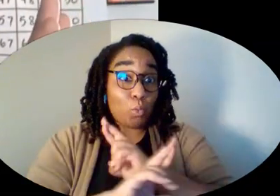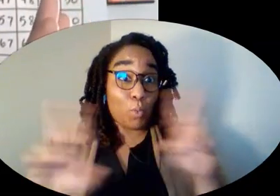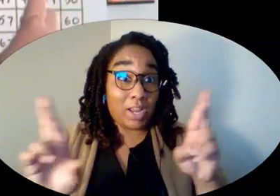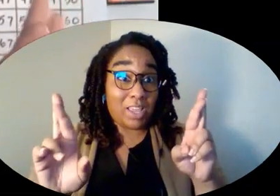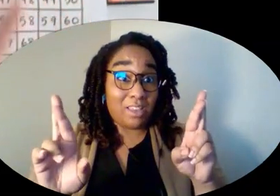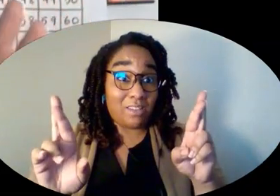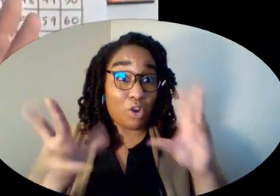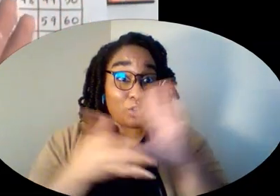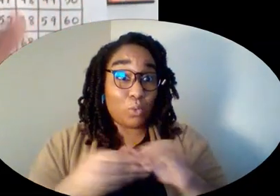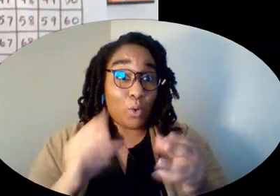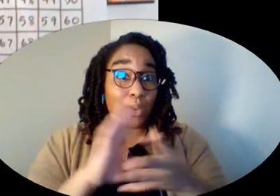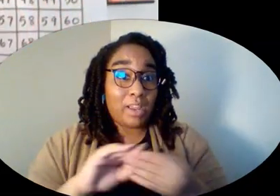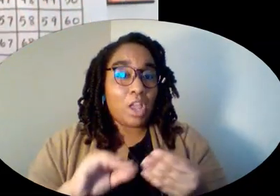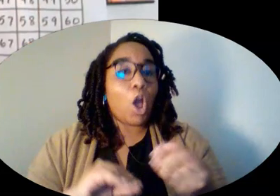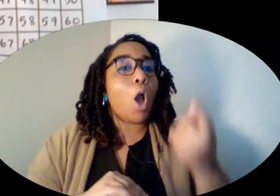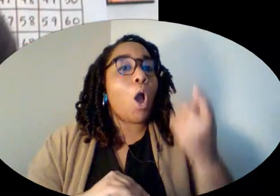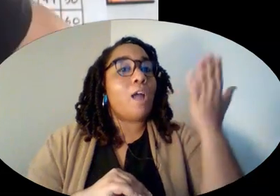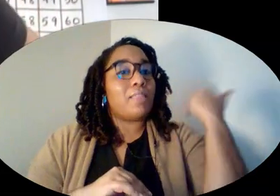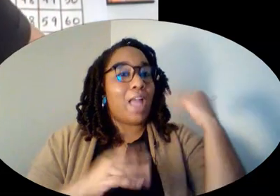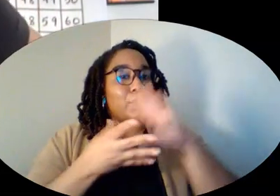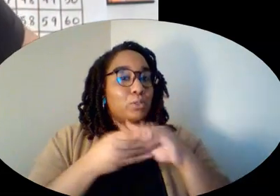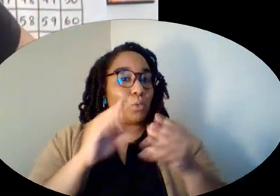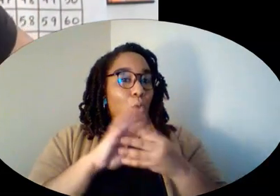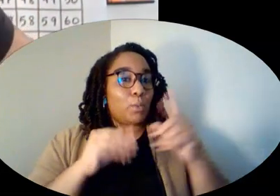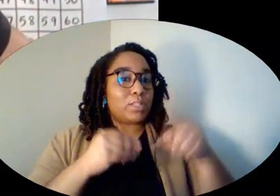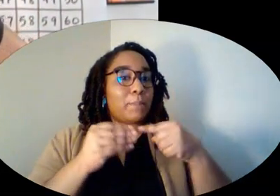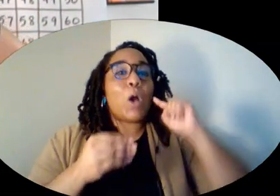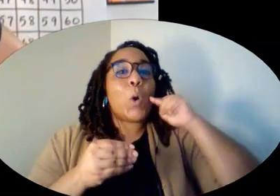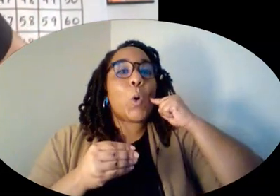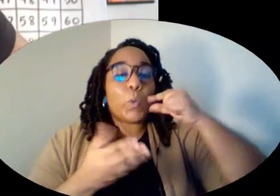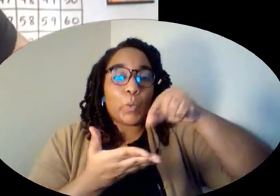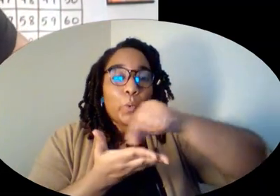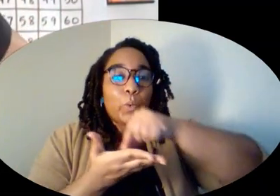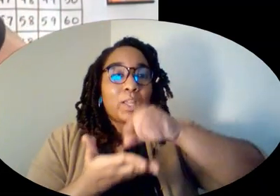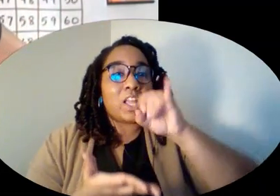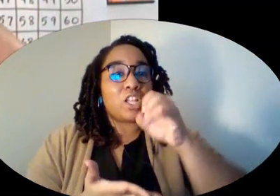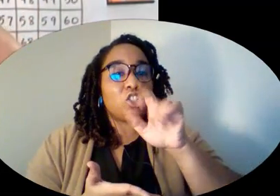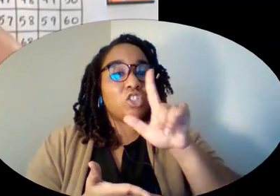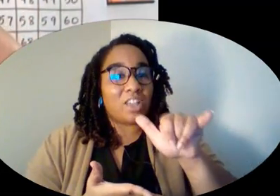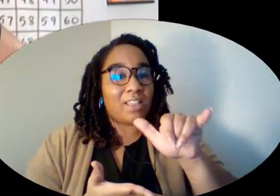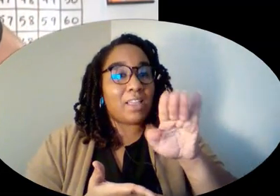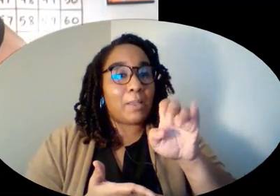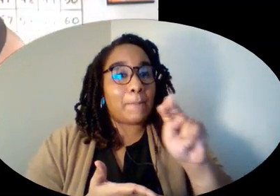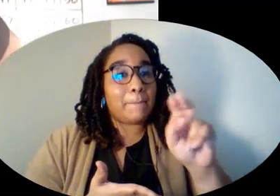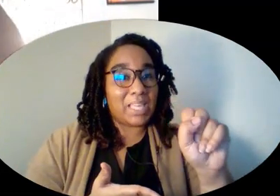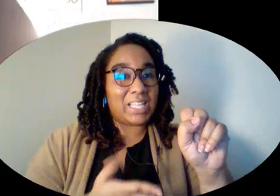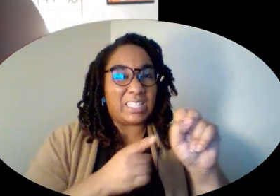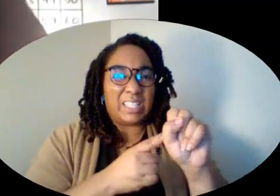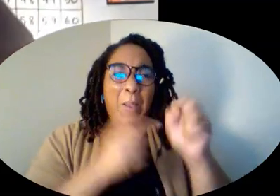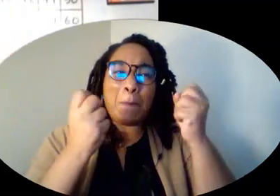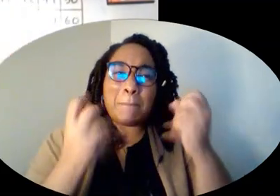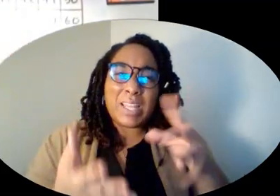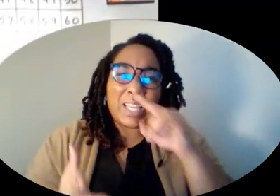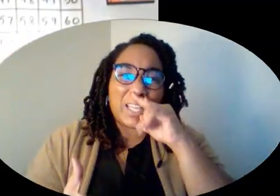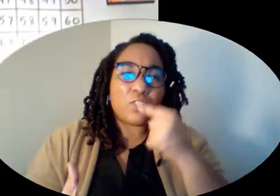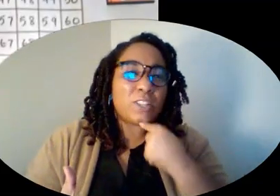story we had was about jelly beans. And I asked, did people eat these jelly beans? Cause a lot of times now kids are telling me they don't like jelly beans,